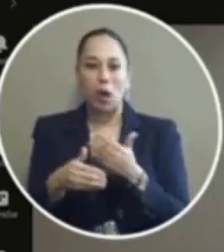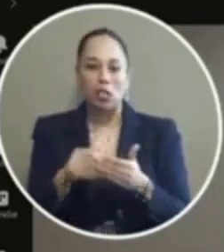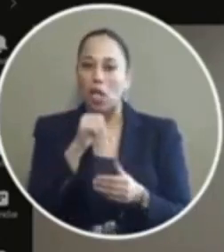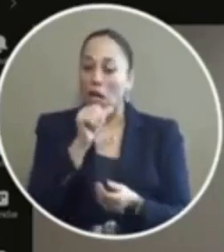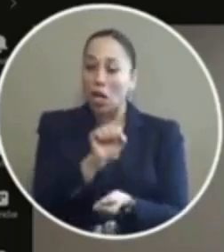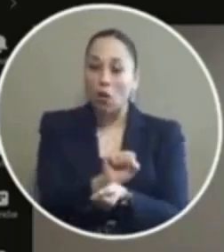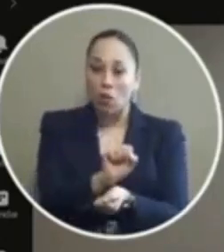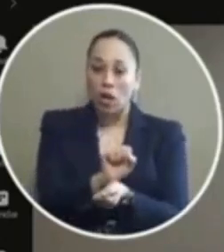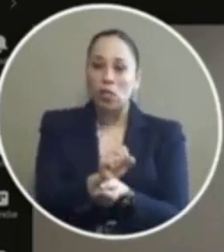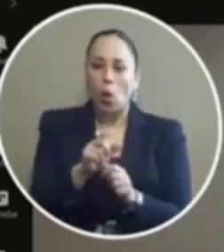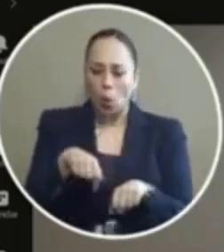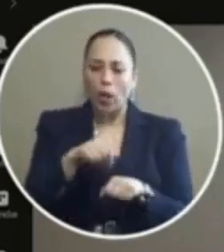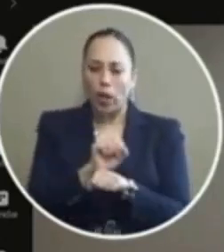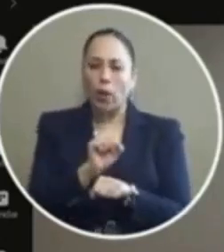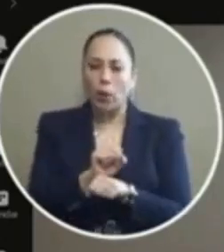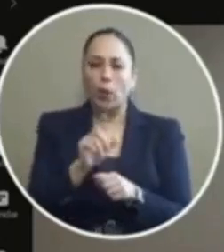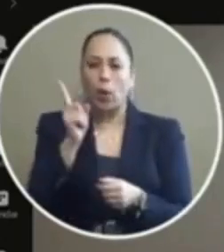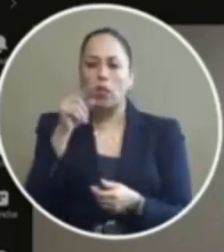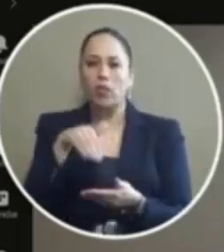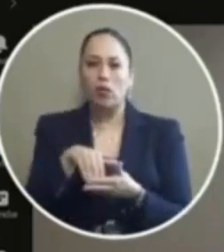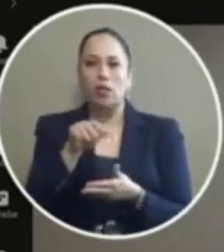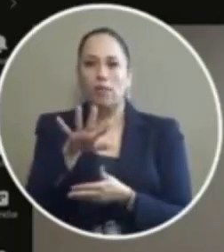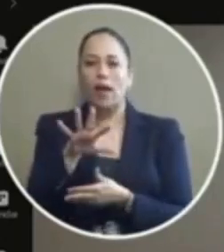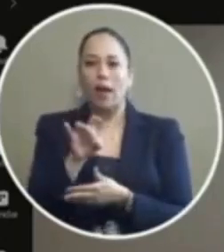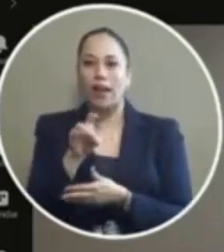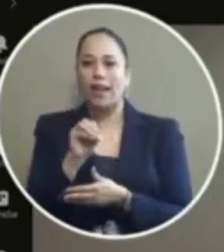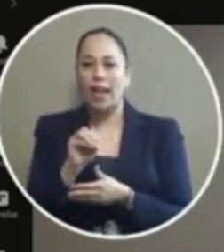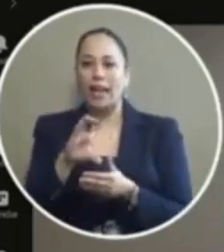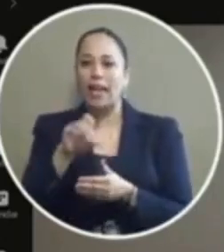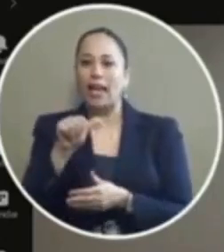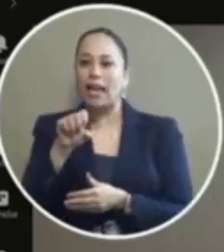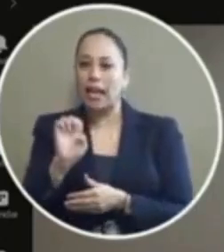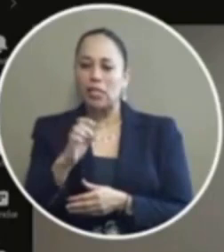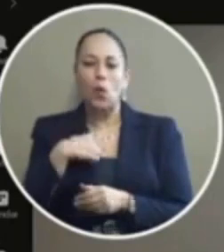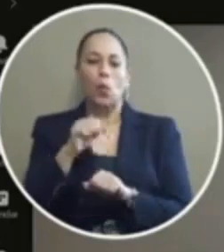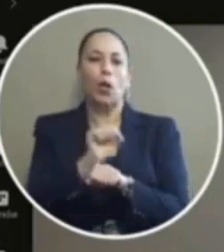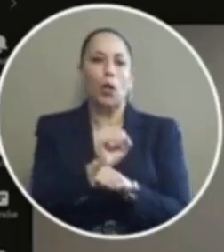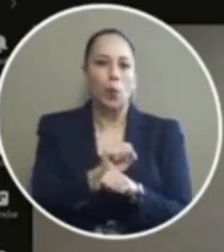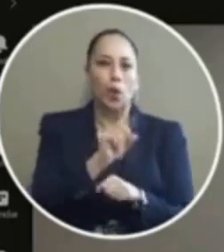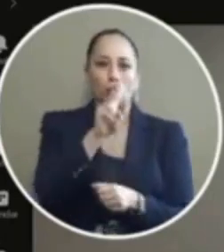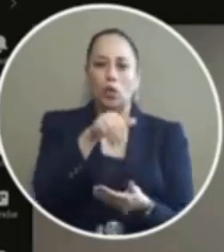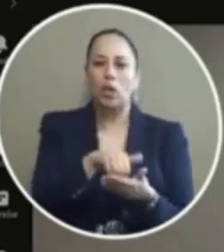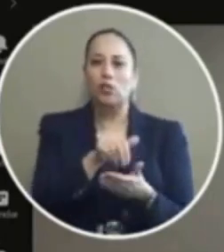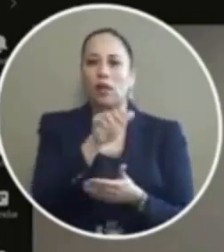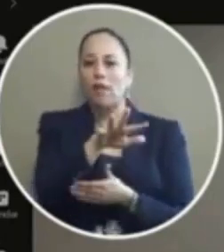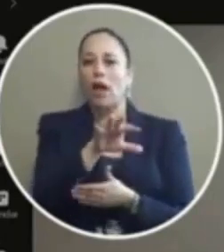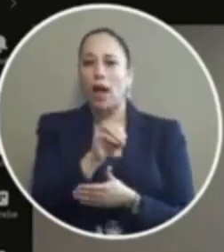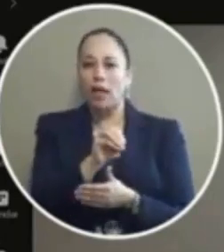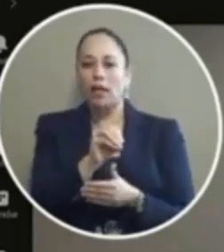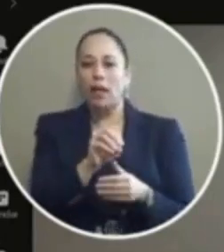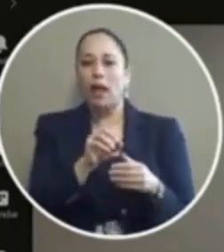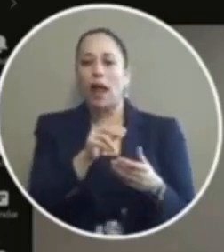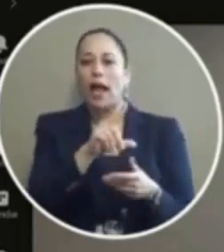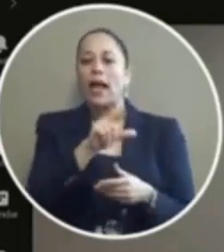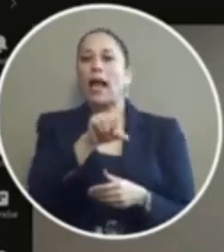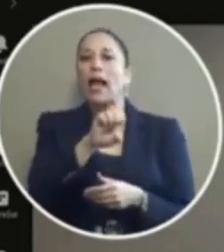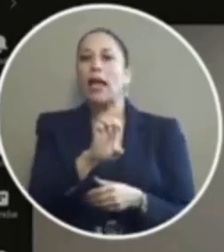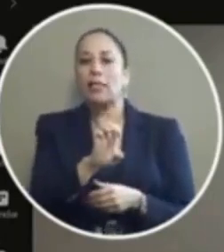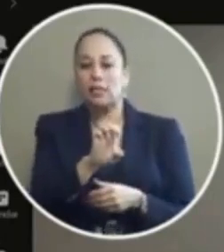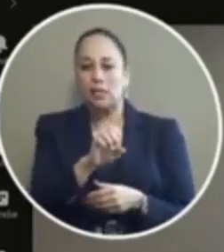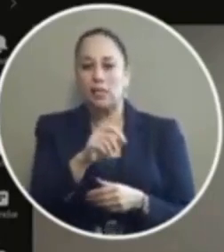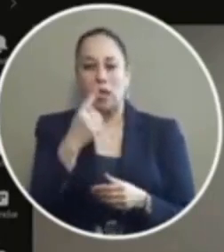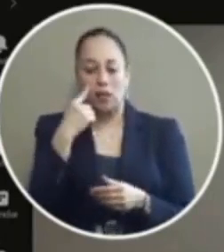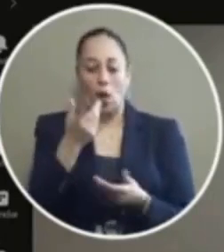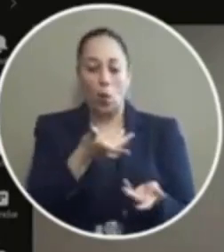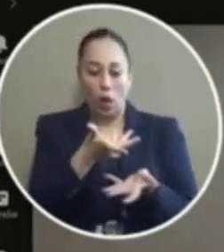so if it can work for those one hundred one thousand five hundred and eighty cases it could work for the two thousand two hundred five cases uh that